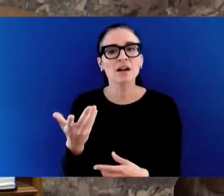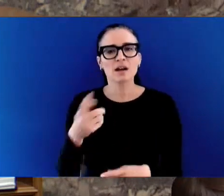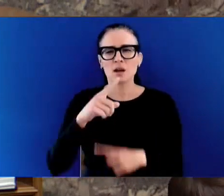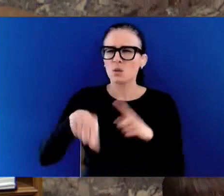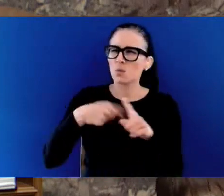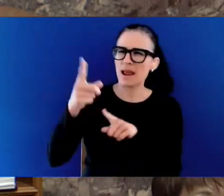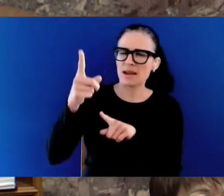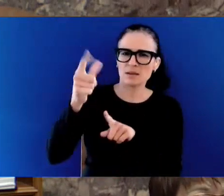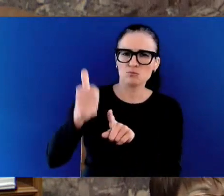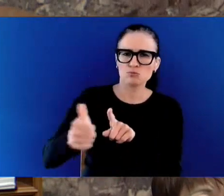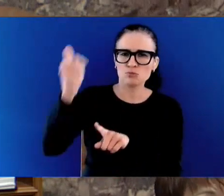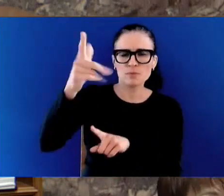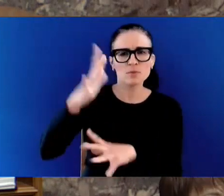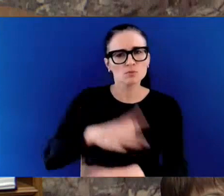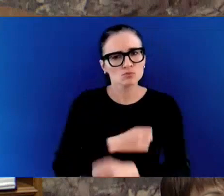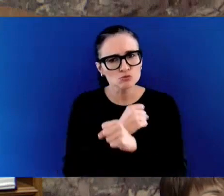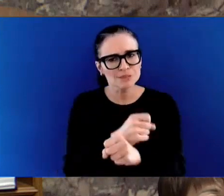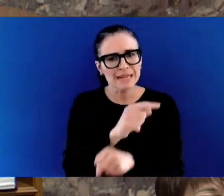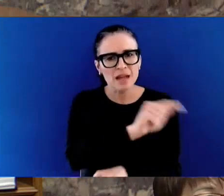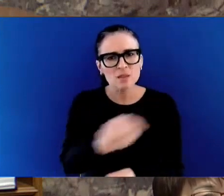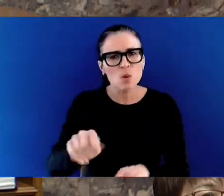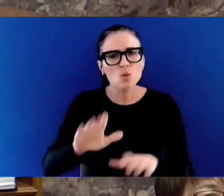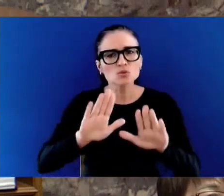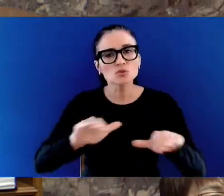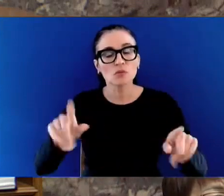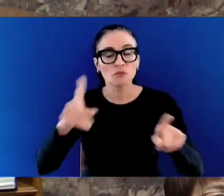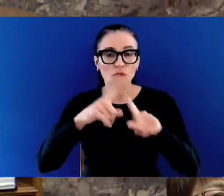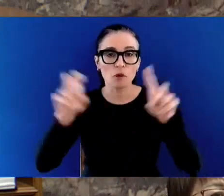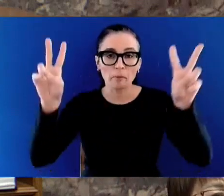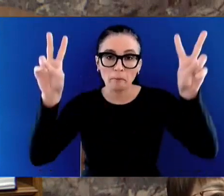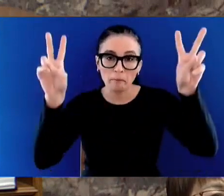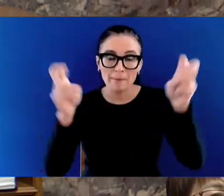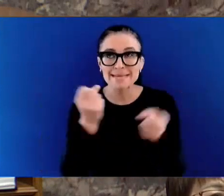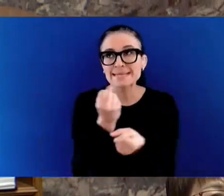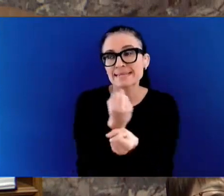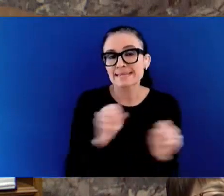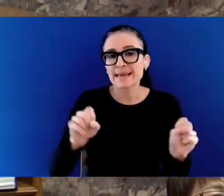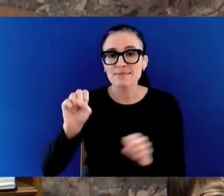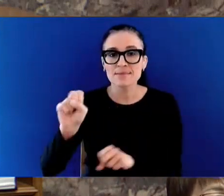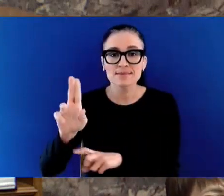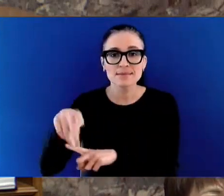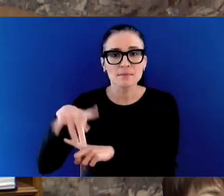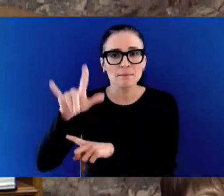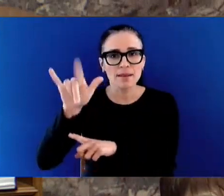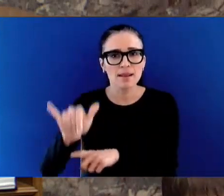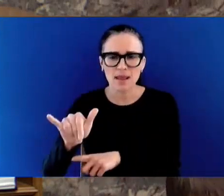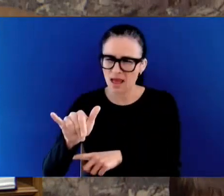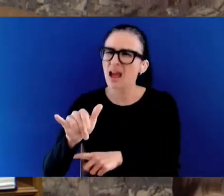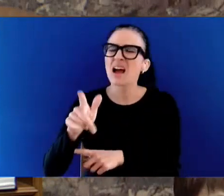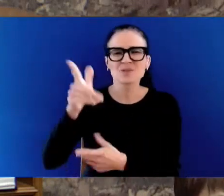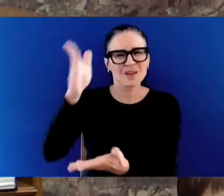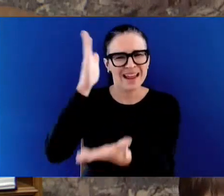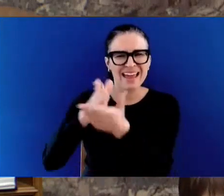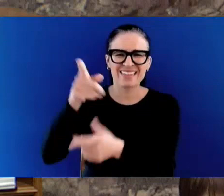end his entirely disastrous policy of taxpayer-funded drugs and decriminalization?